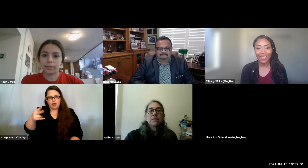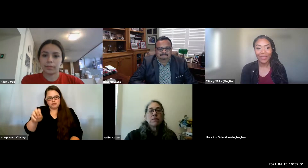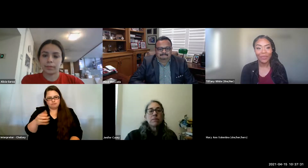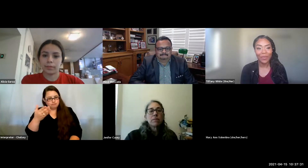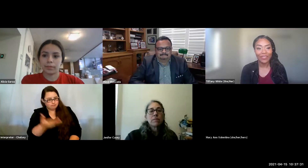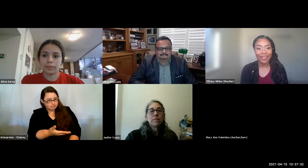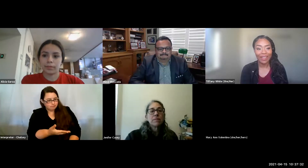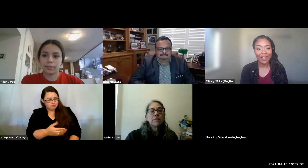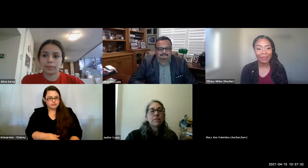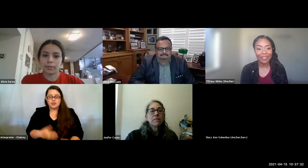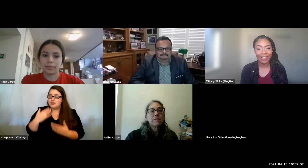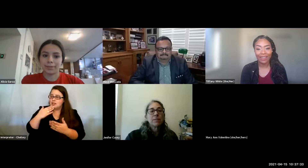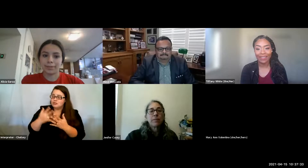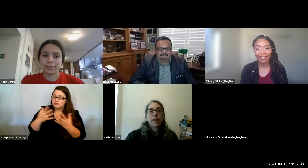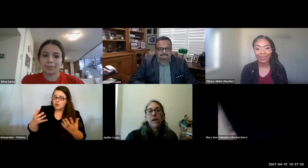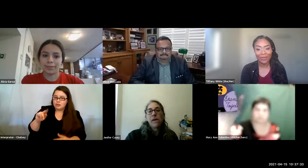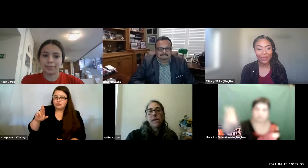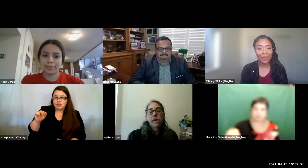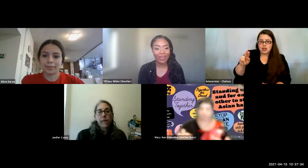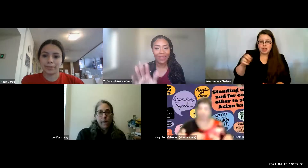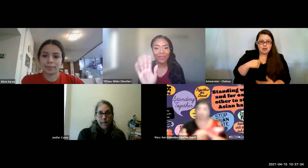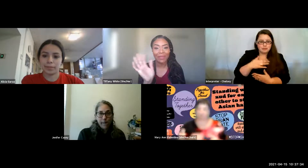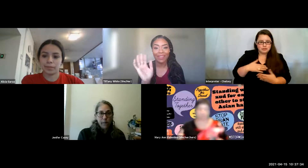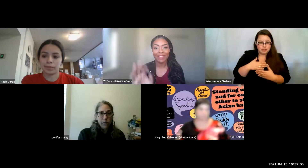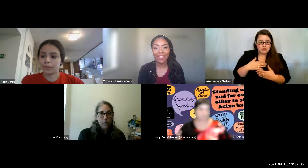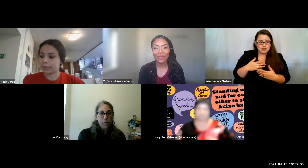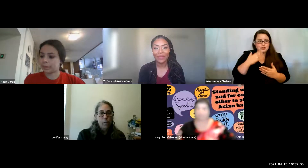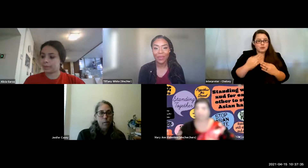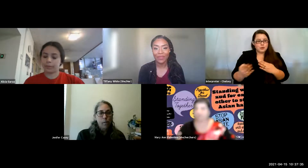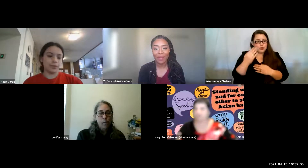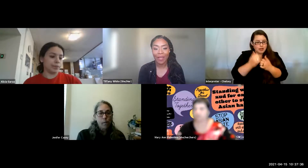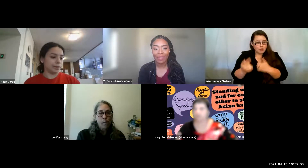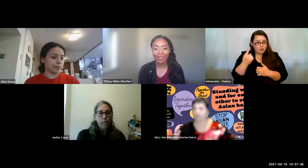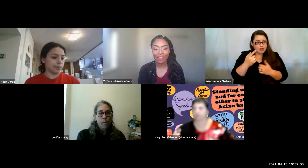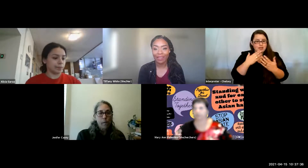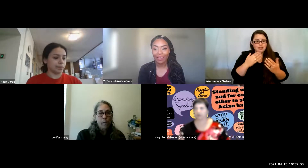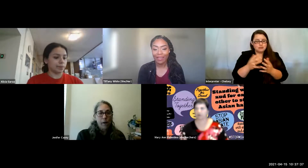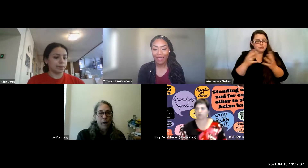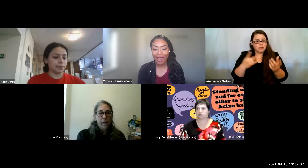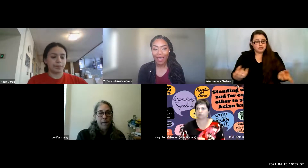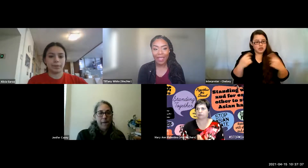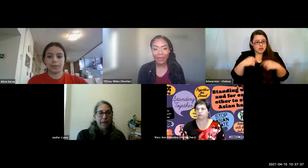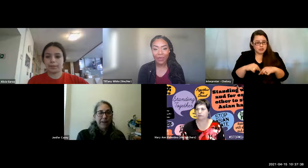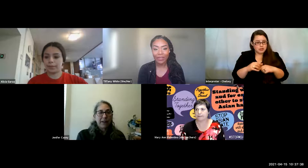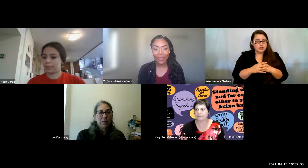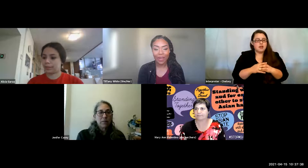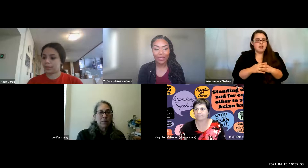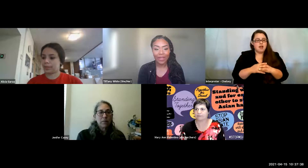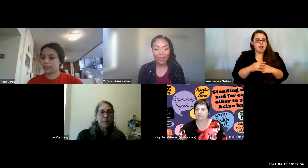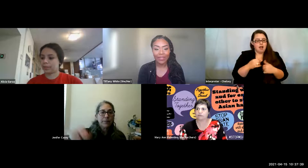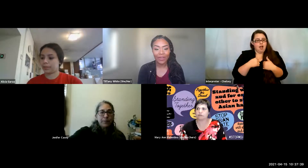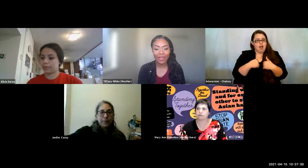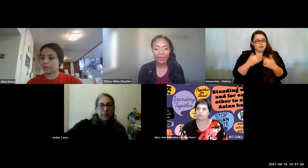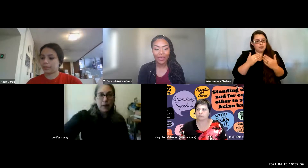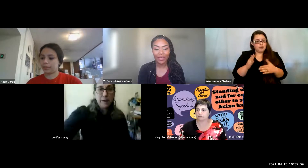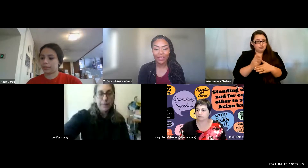Thank you so much, Renee. I appreciate it. Good morning, everyone. Thank you so much for coming. Dr. am going to go ahead and